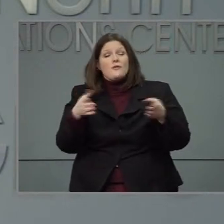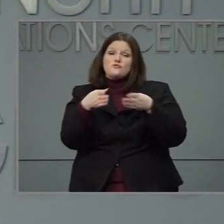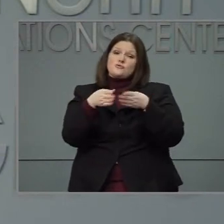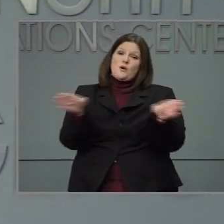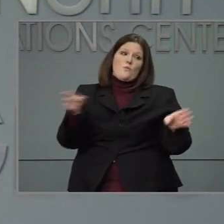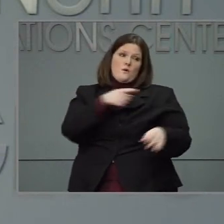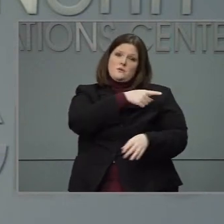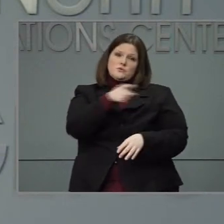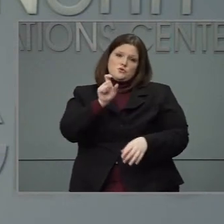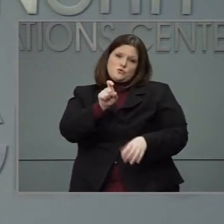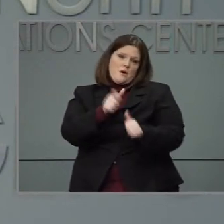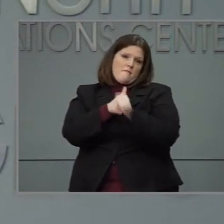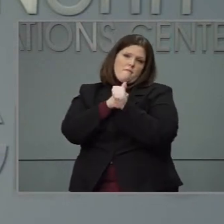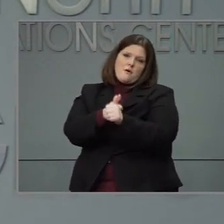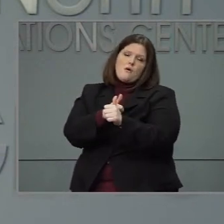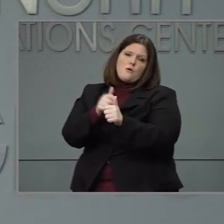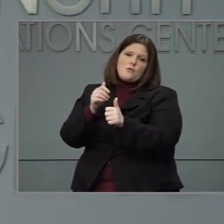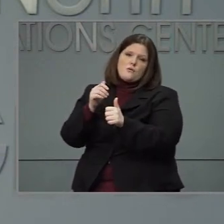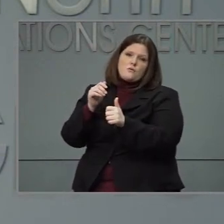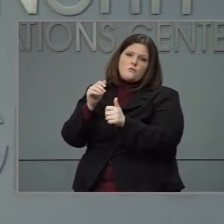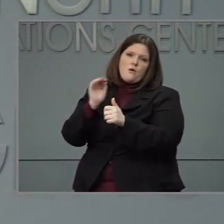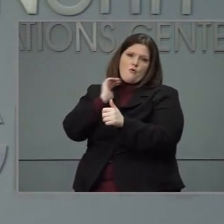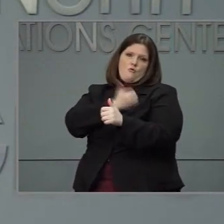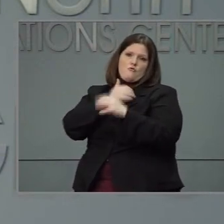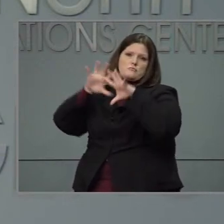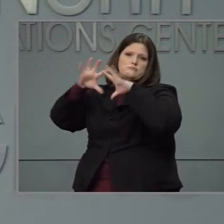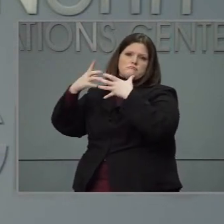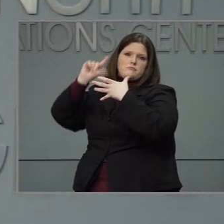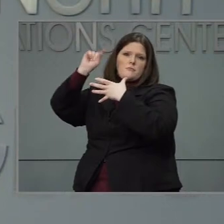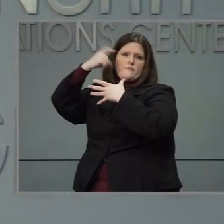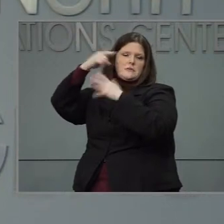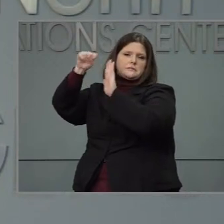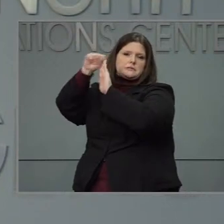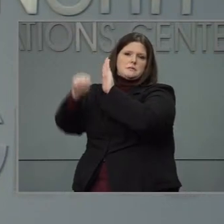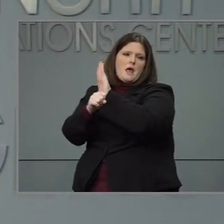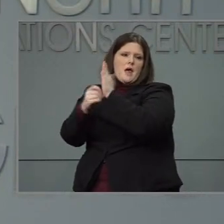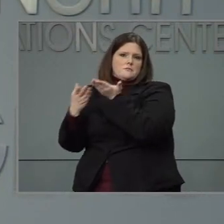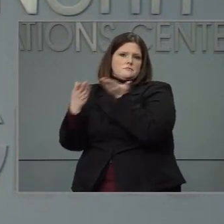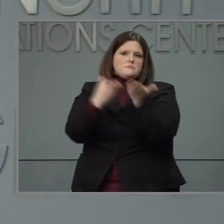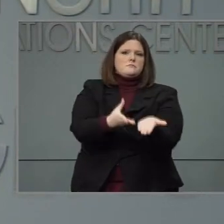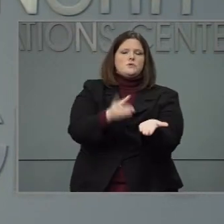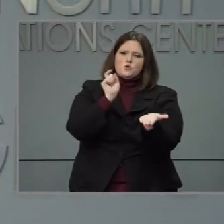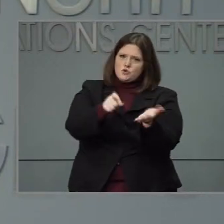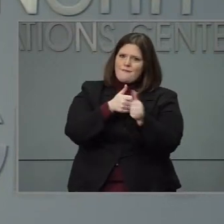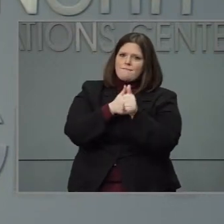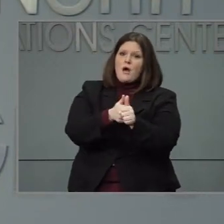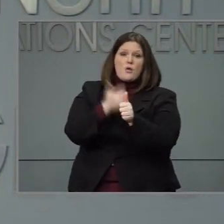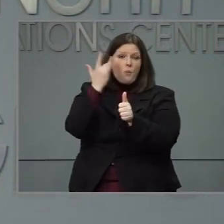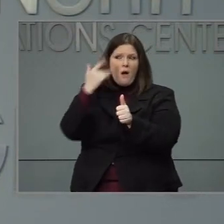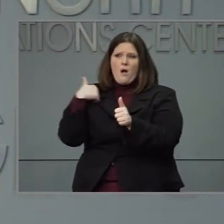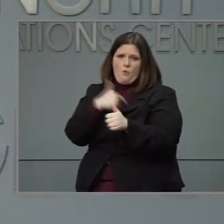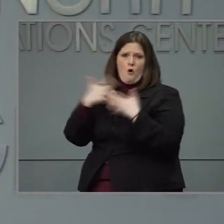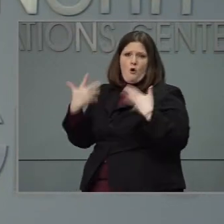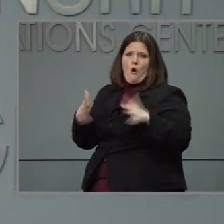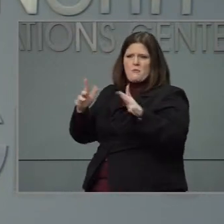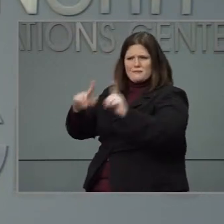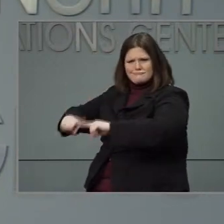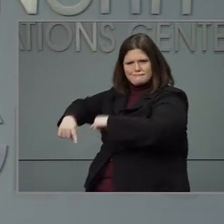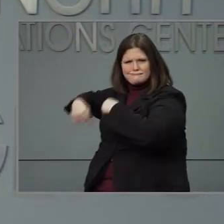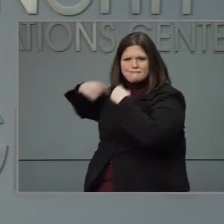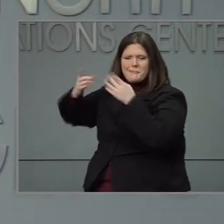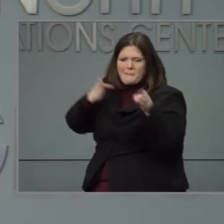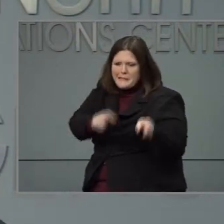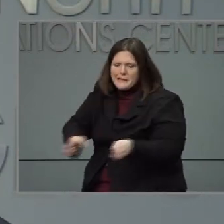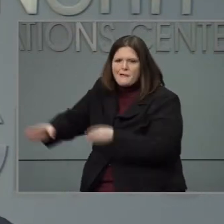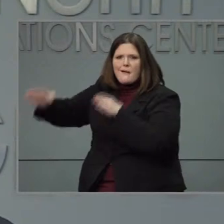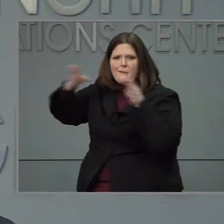guidance that our department has put forward. A lot of work and thought has gone into it. I'll let